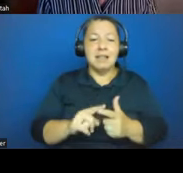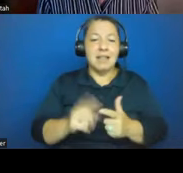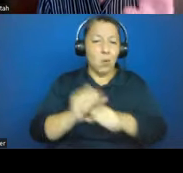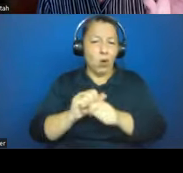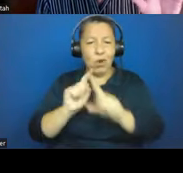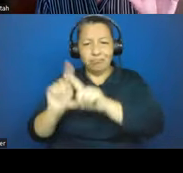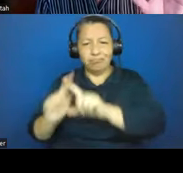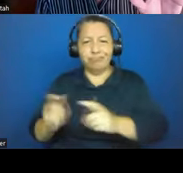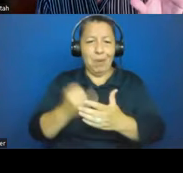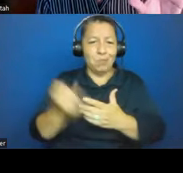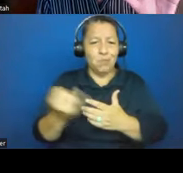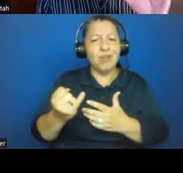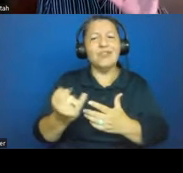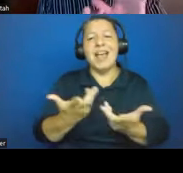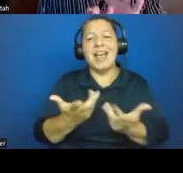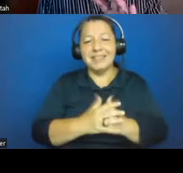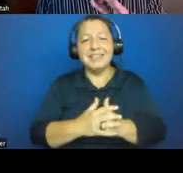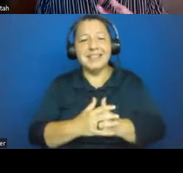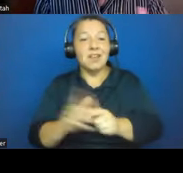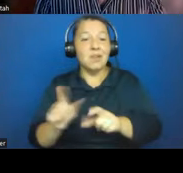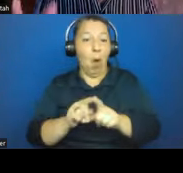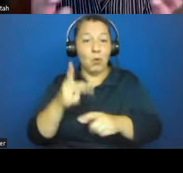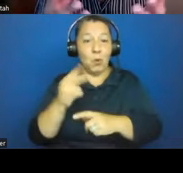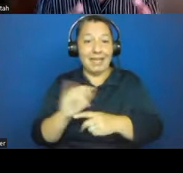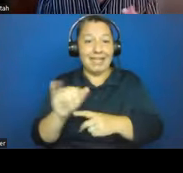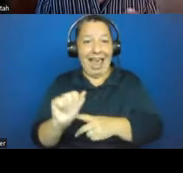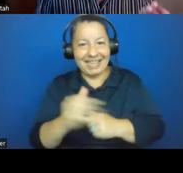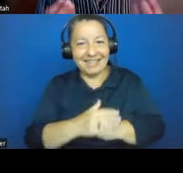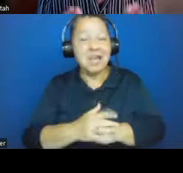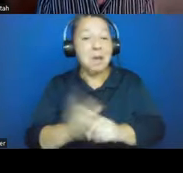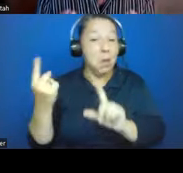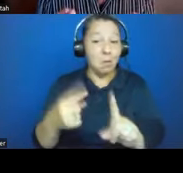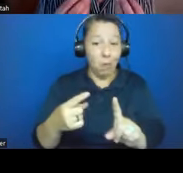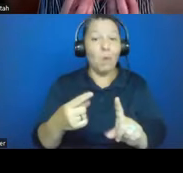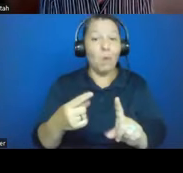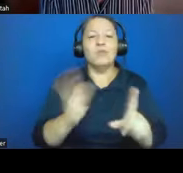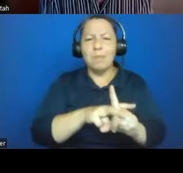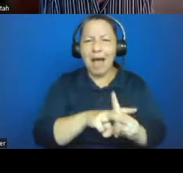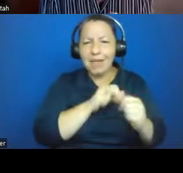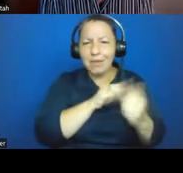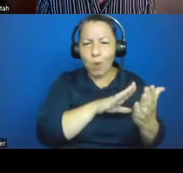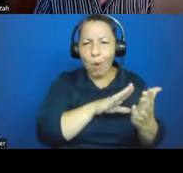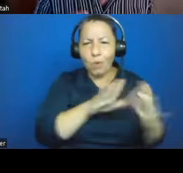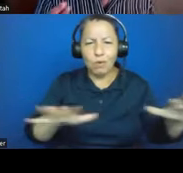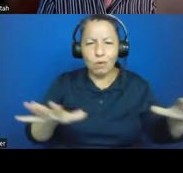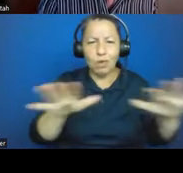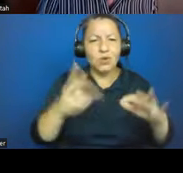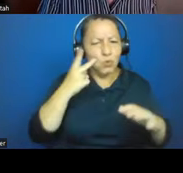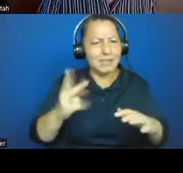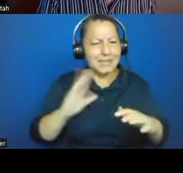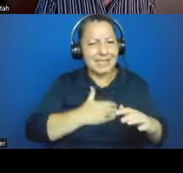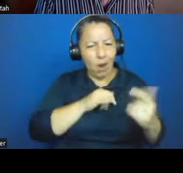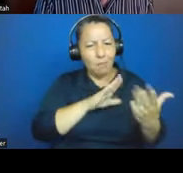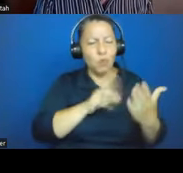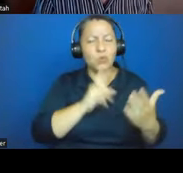looking at Rift Valley fever in Kenya. Basically, the idea is just to apply this approach. You can see that there's an approach behind this that really helps